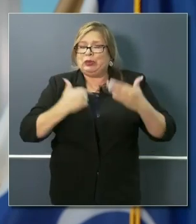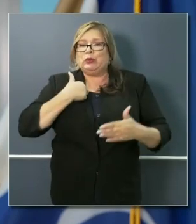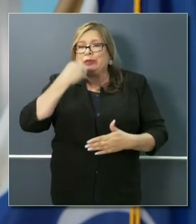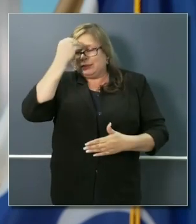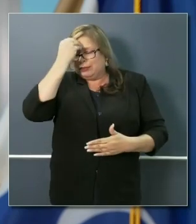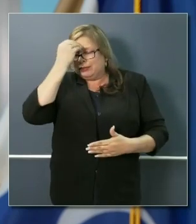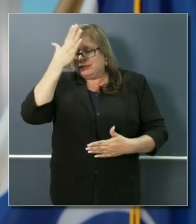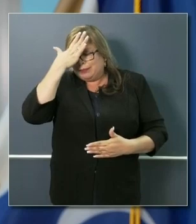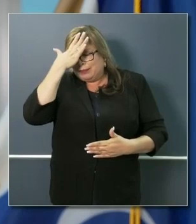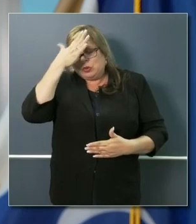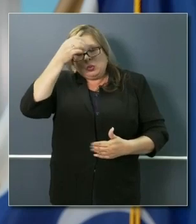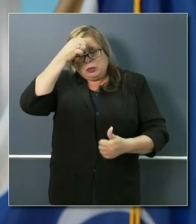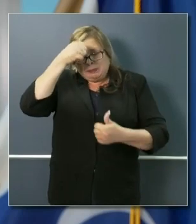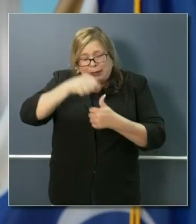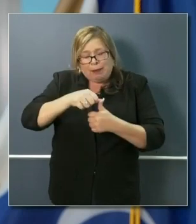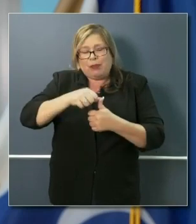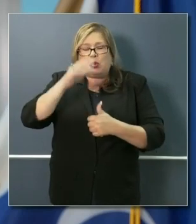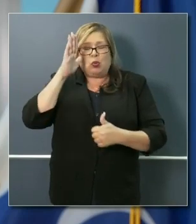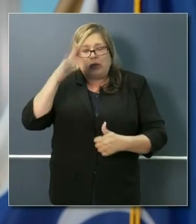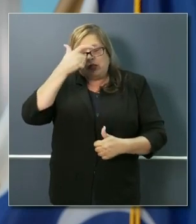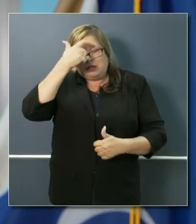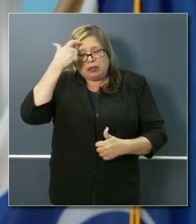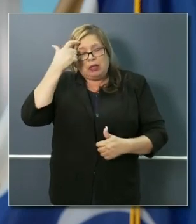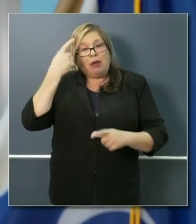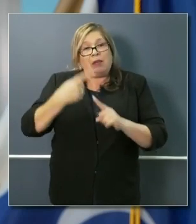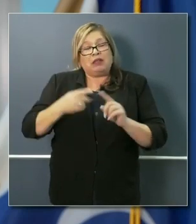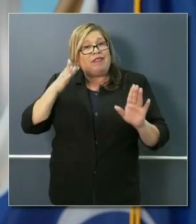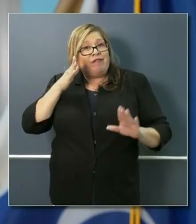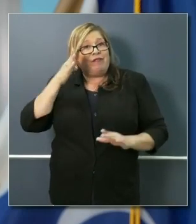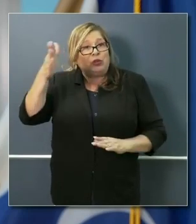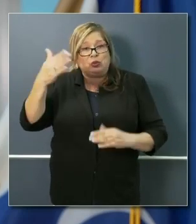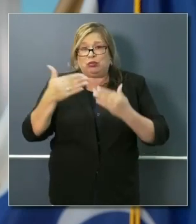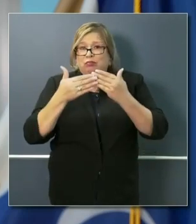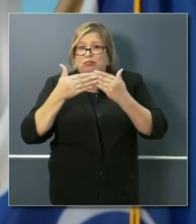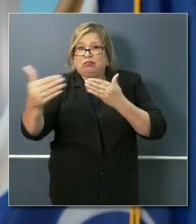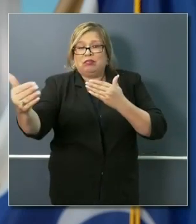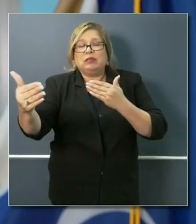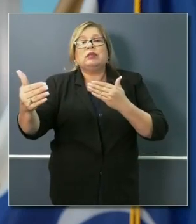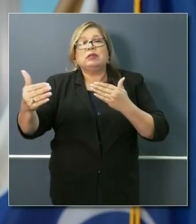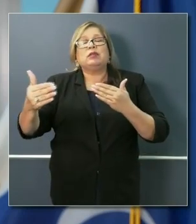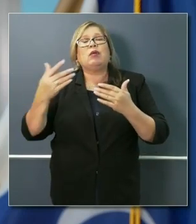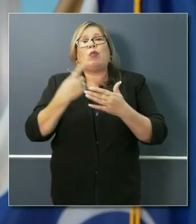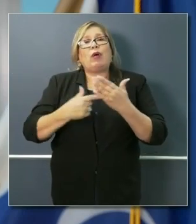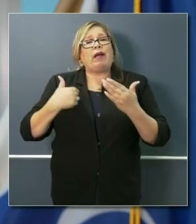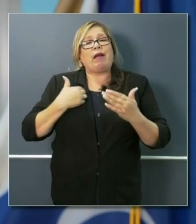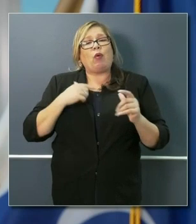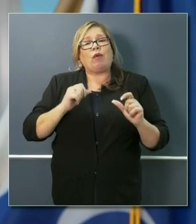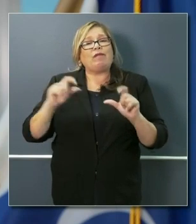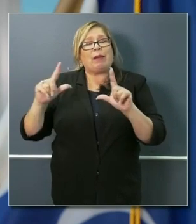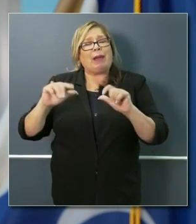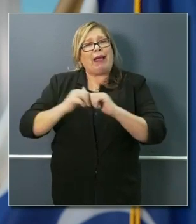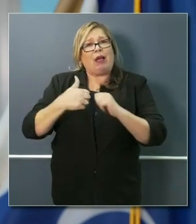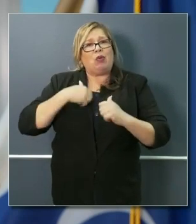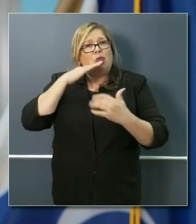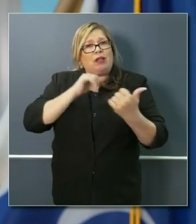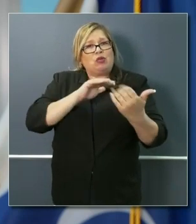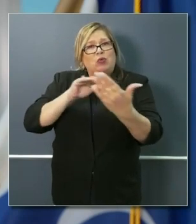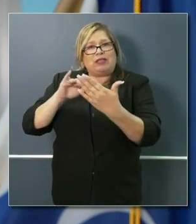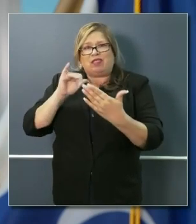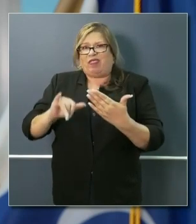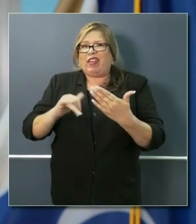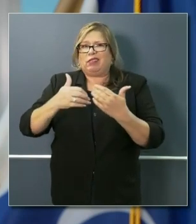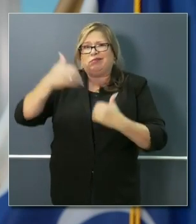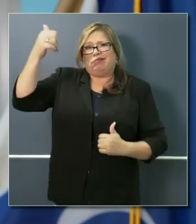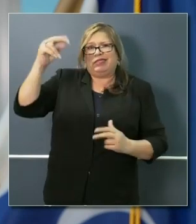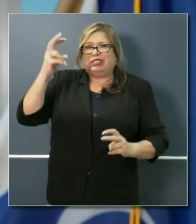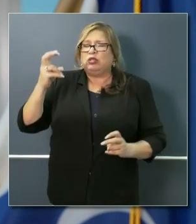mind and memory, but in our frame of reference moving forward and in our resolve to address those issues much more